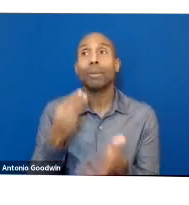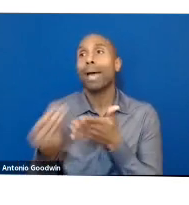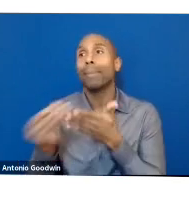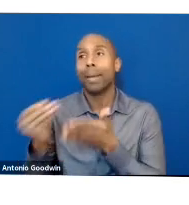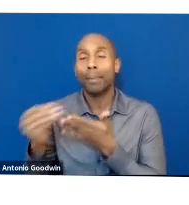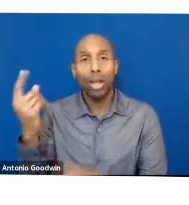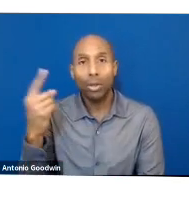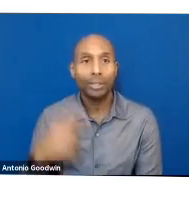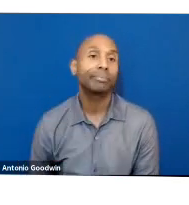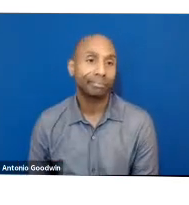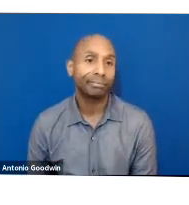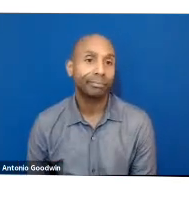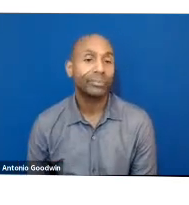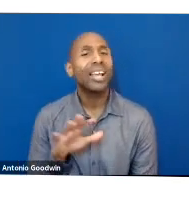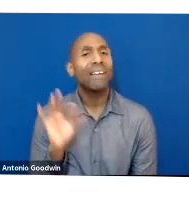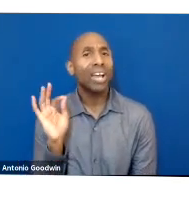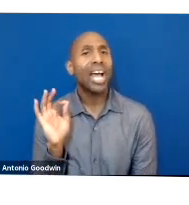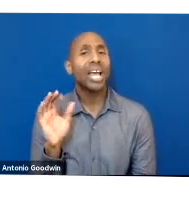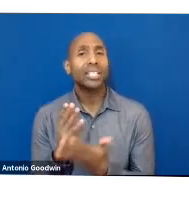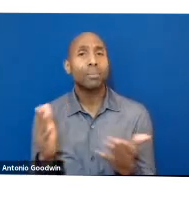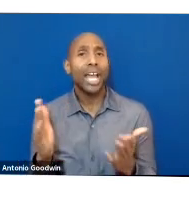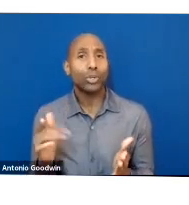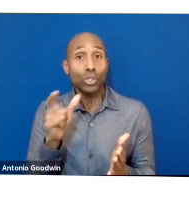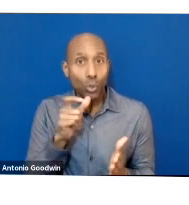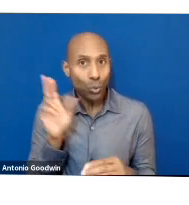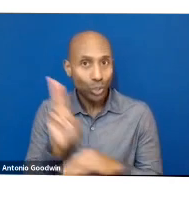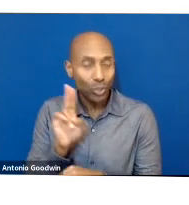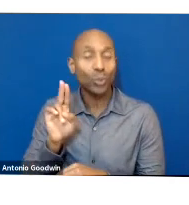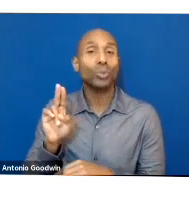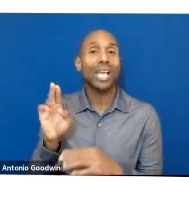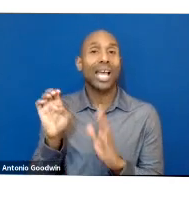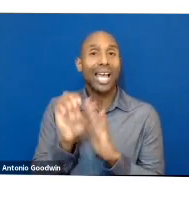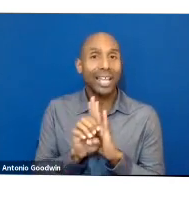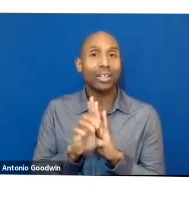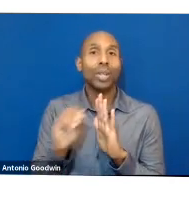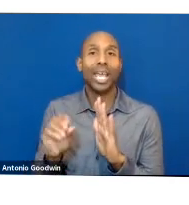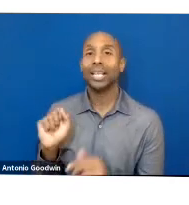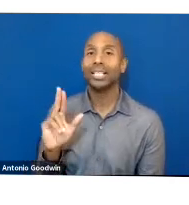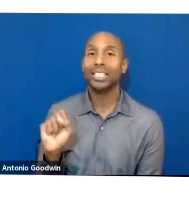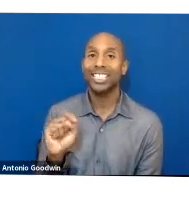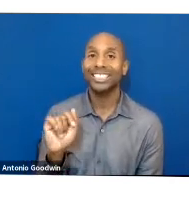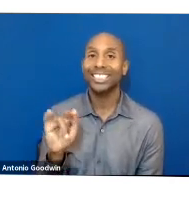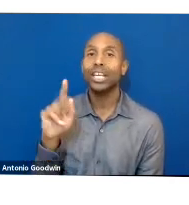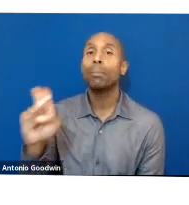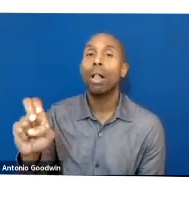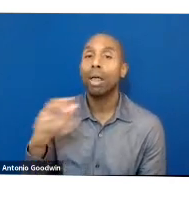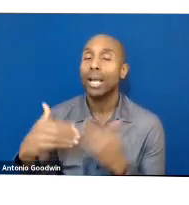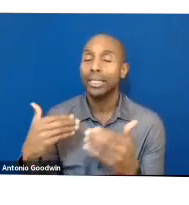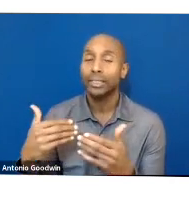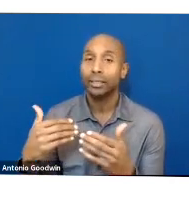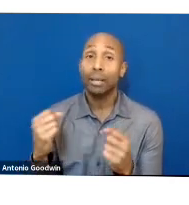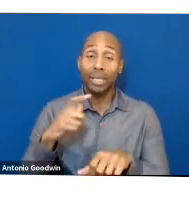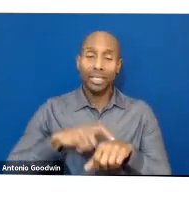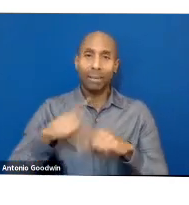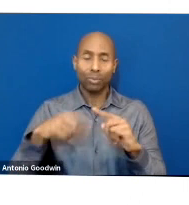ethical and climate beneficial processes. So a lot of times when we're uncovering our supply chains, we realize